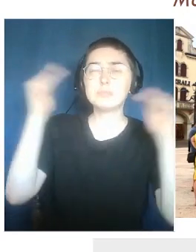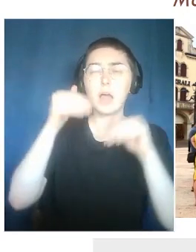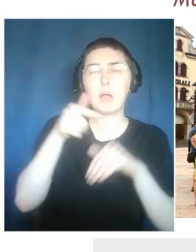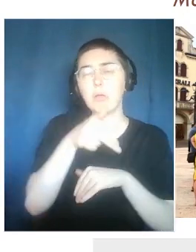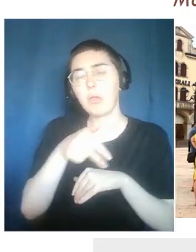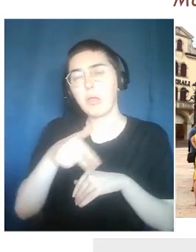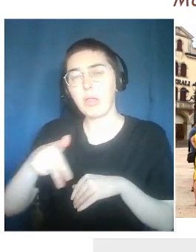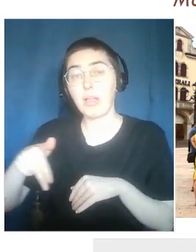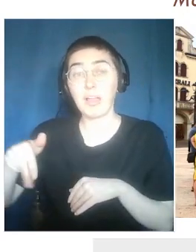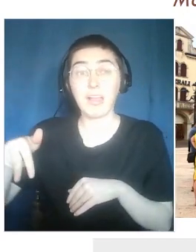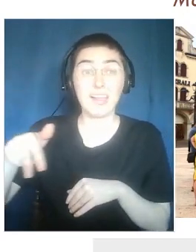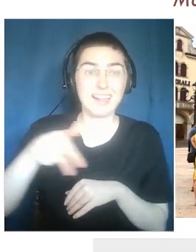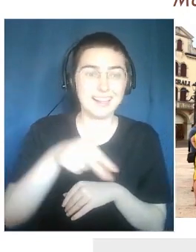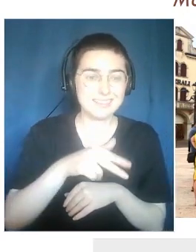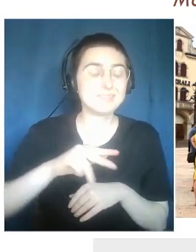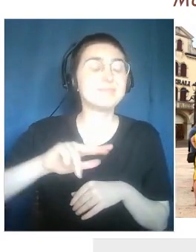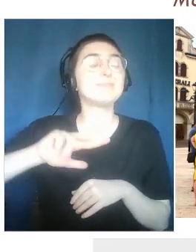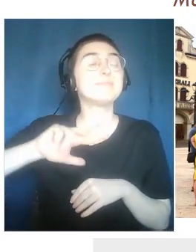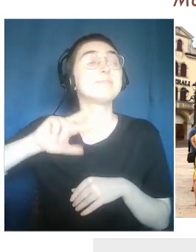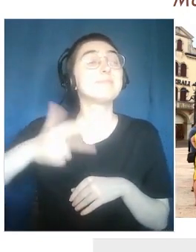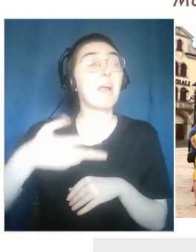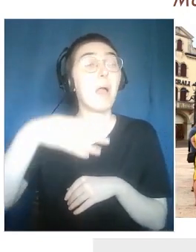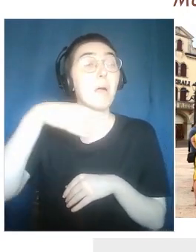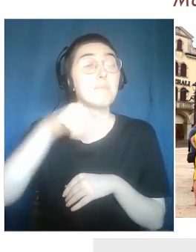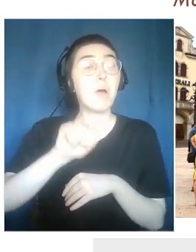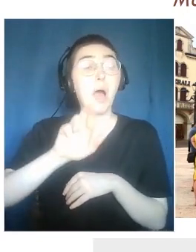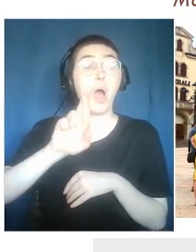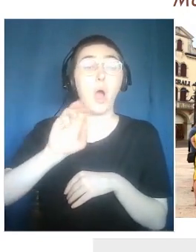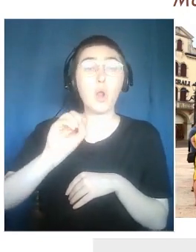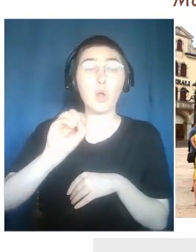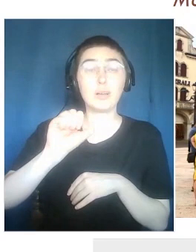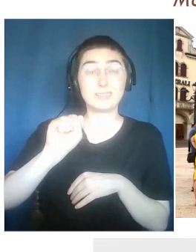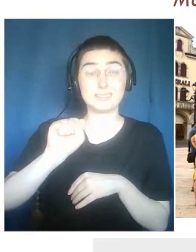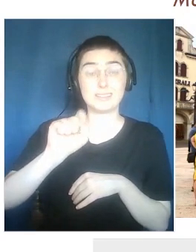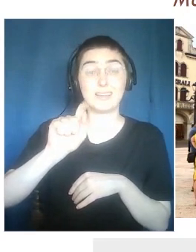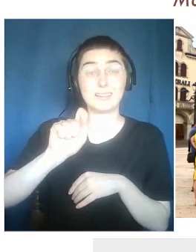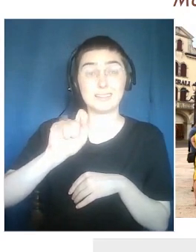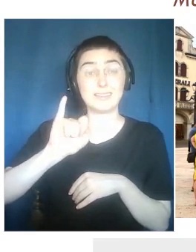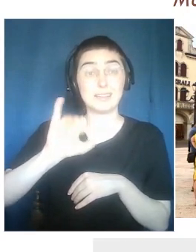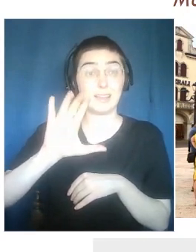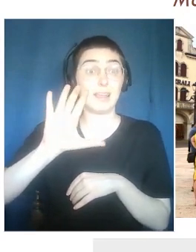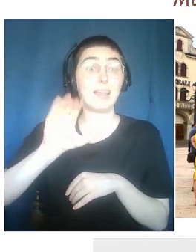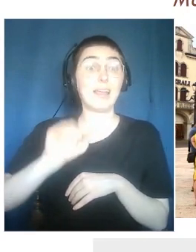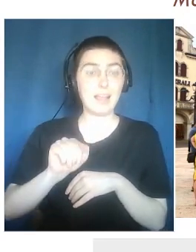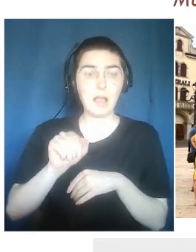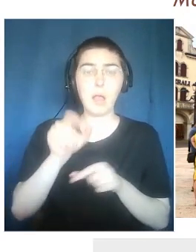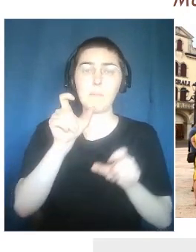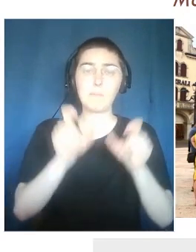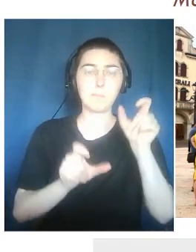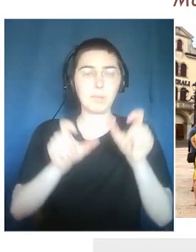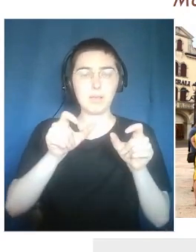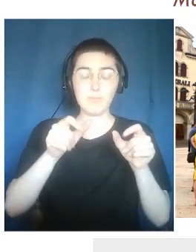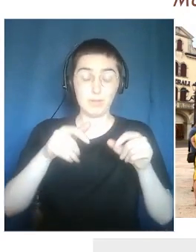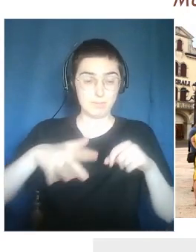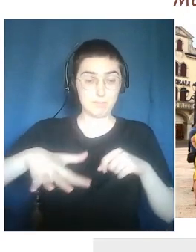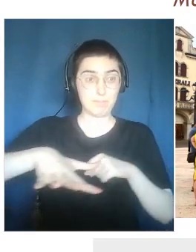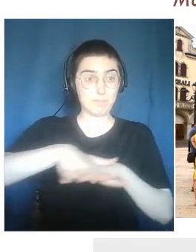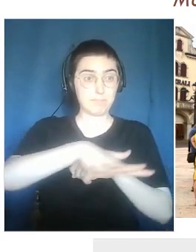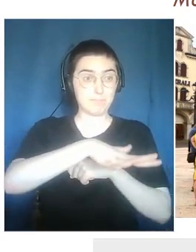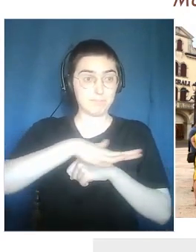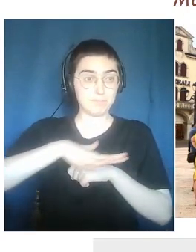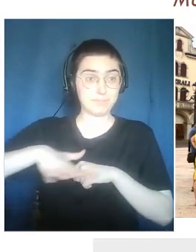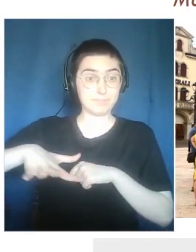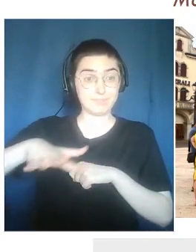together, to dance in Marostica when they danced in